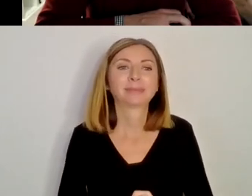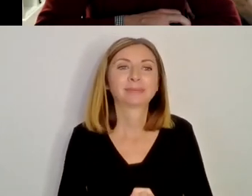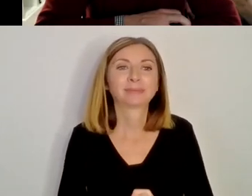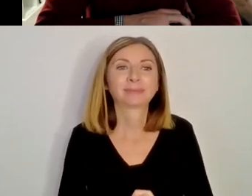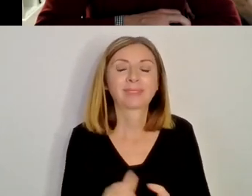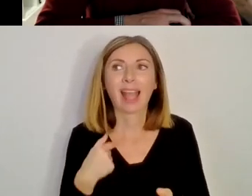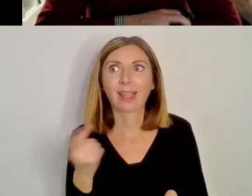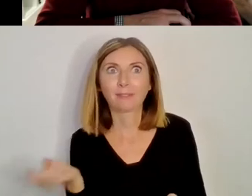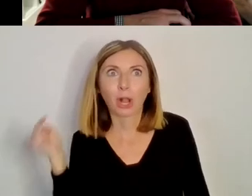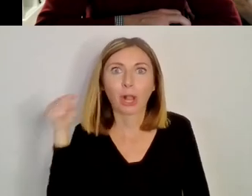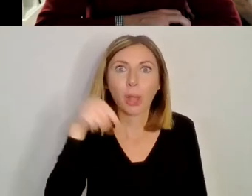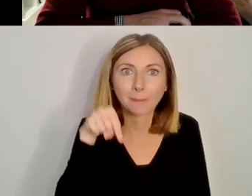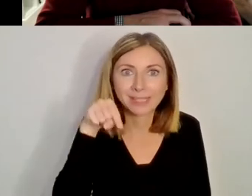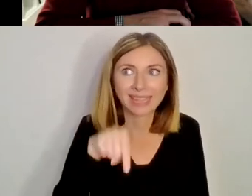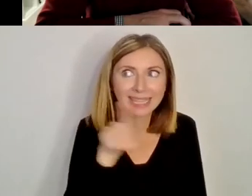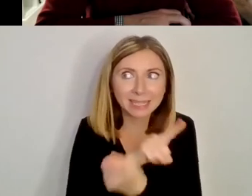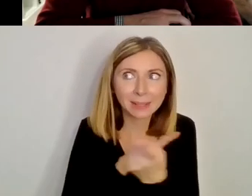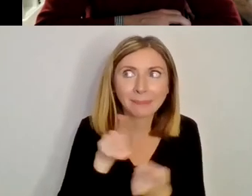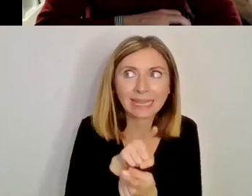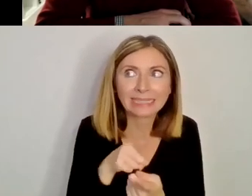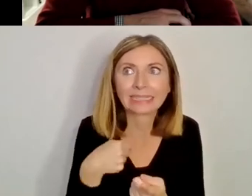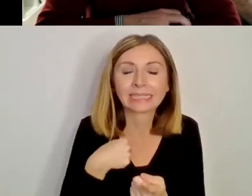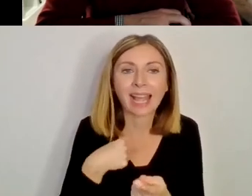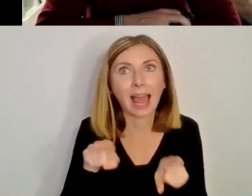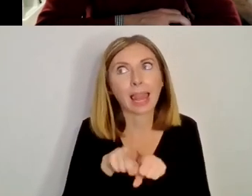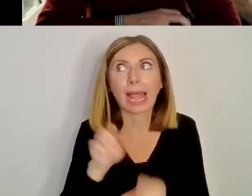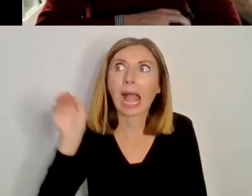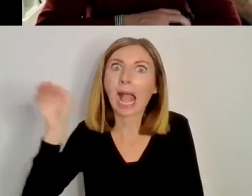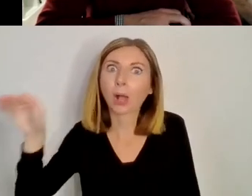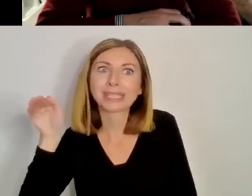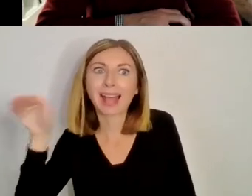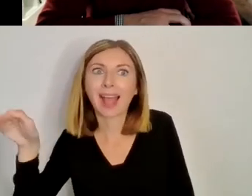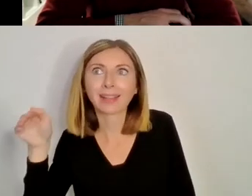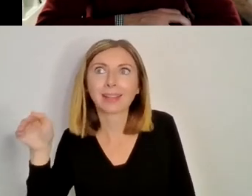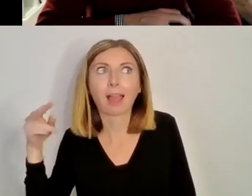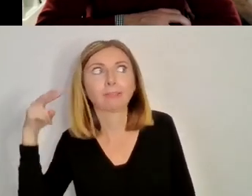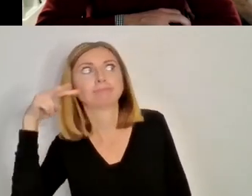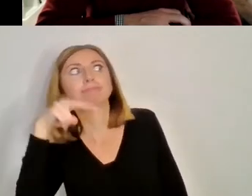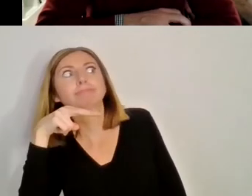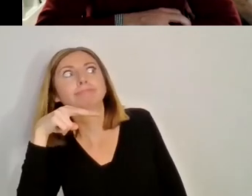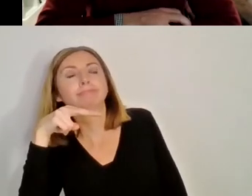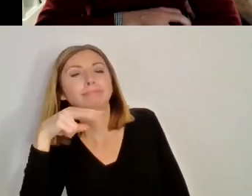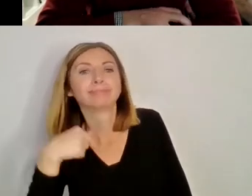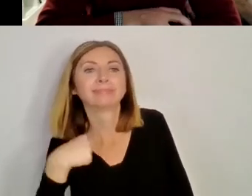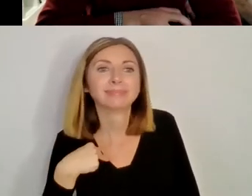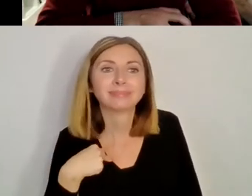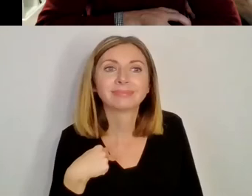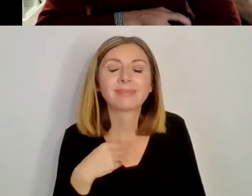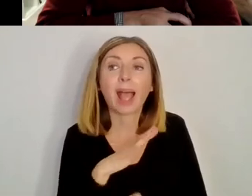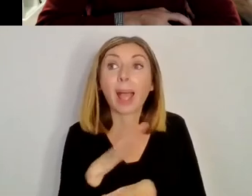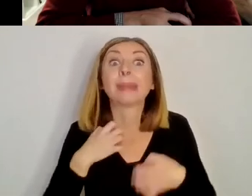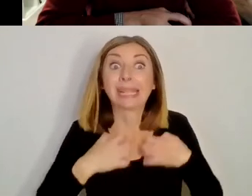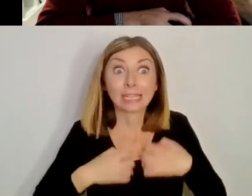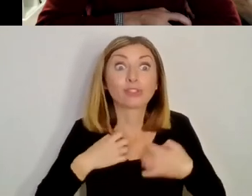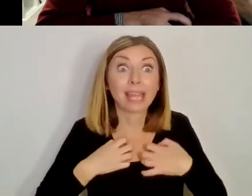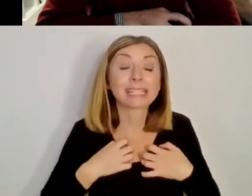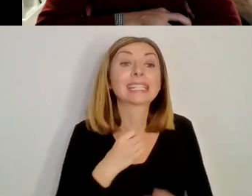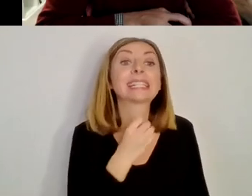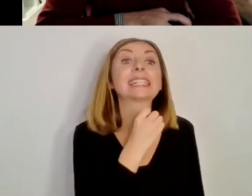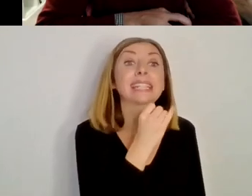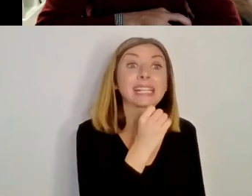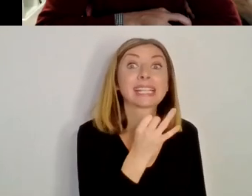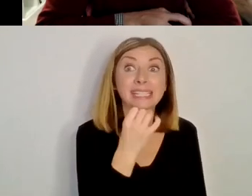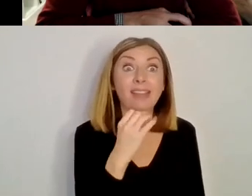I come to this really as someone who's more interested in the, uh, sort of 16th, 17th century, and I'm really interested. I come